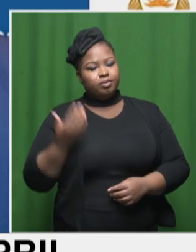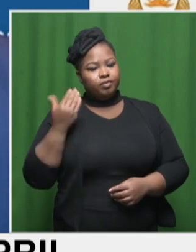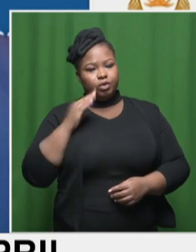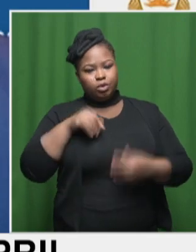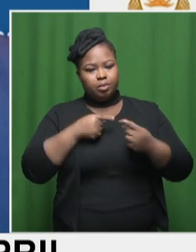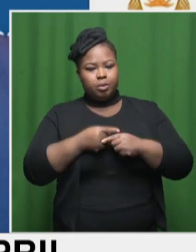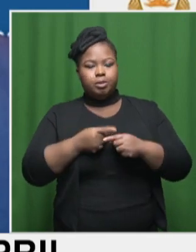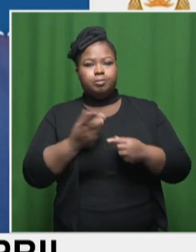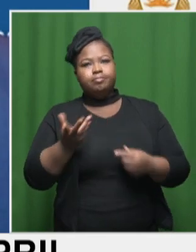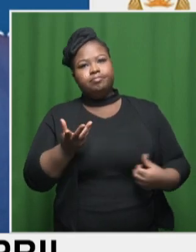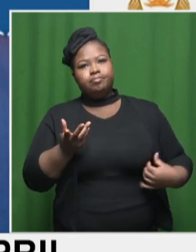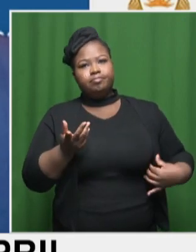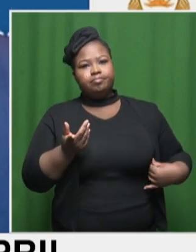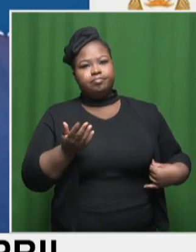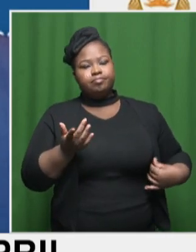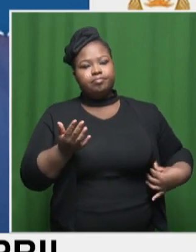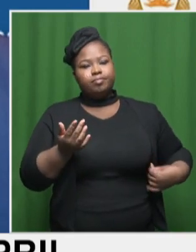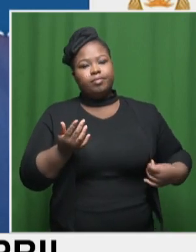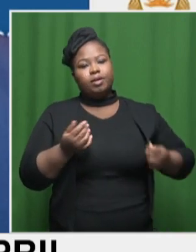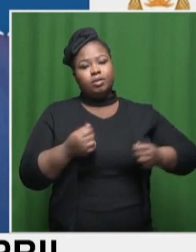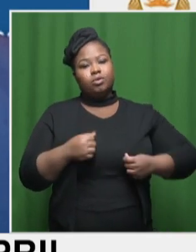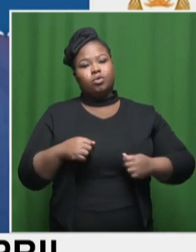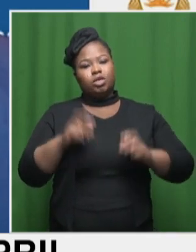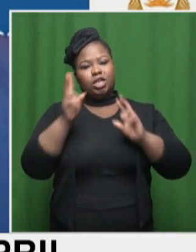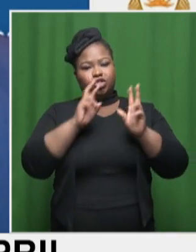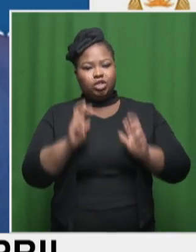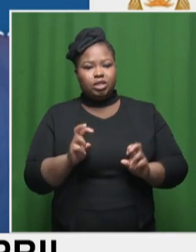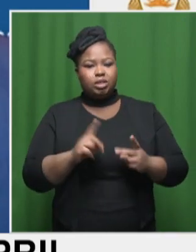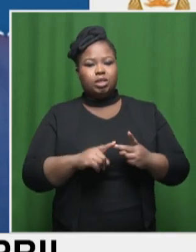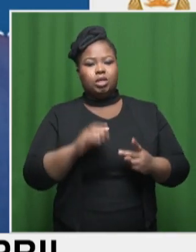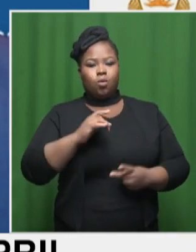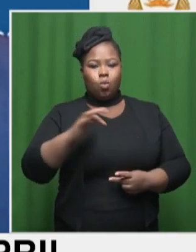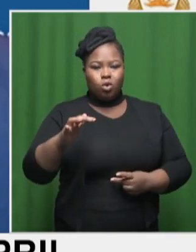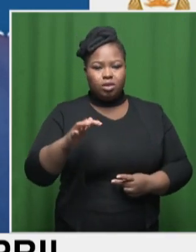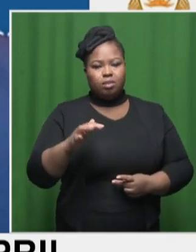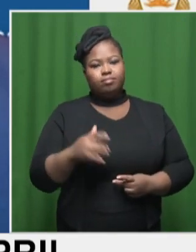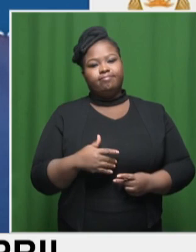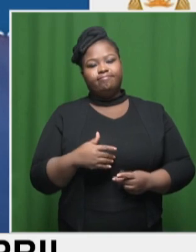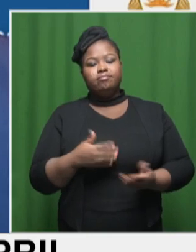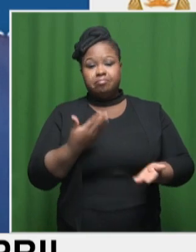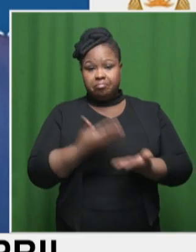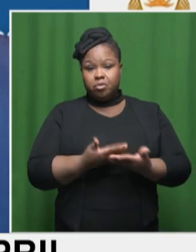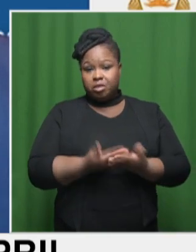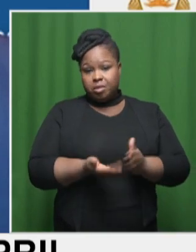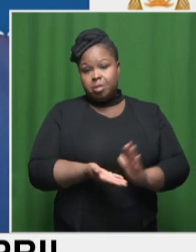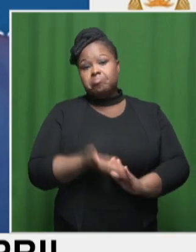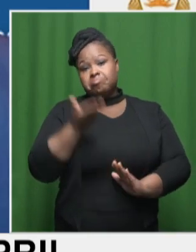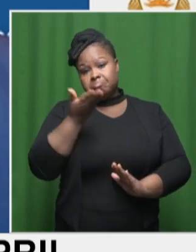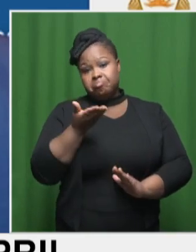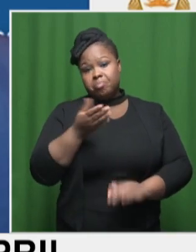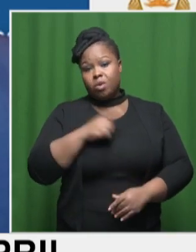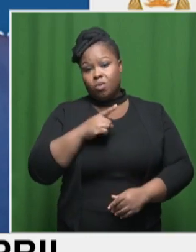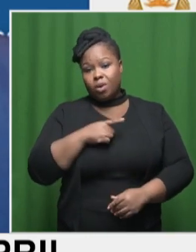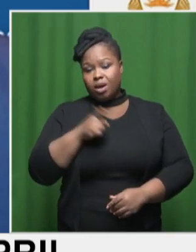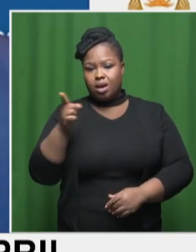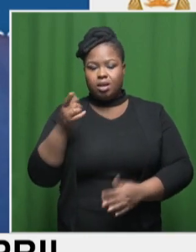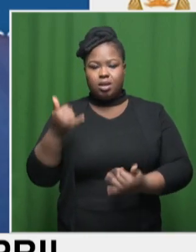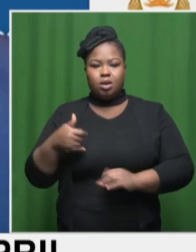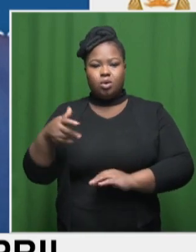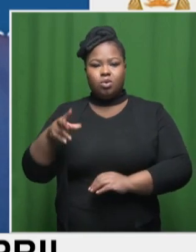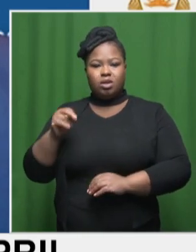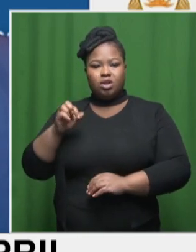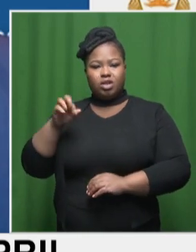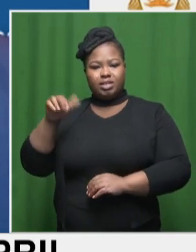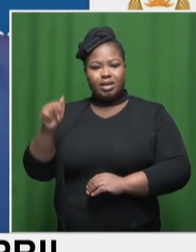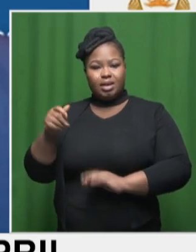about, for example, utilities and the prices, they're likely to go up given the increases that have been approved by